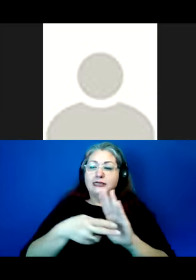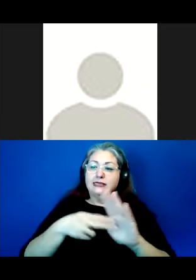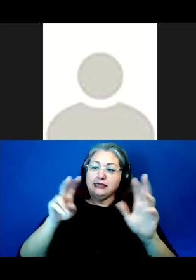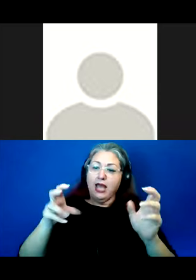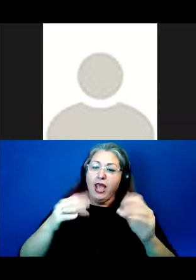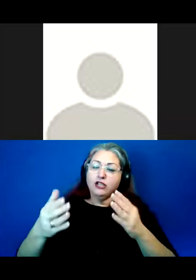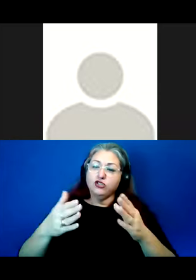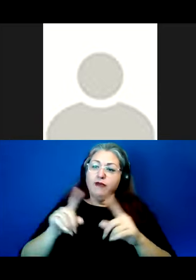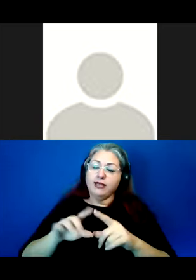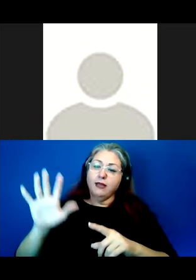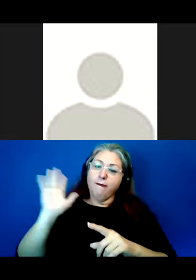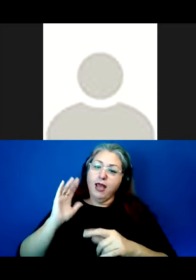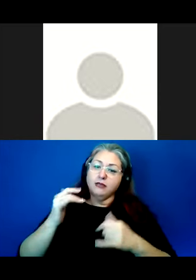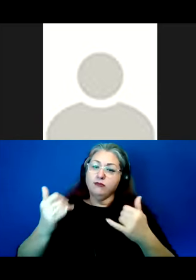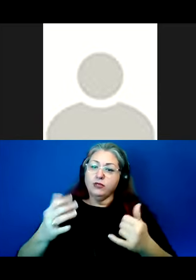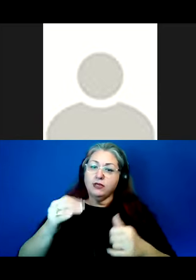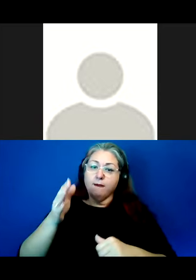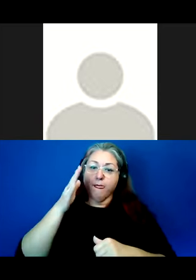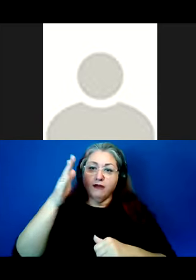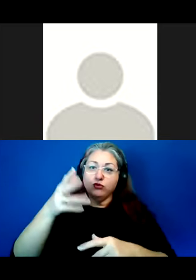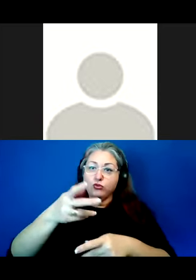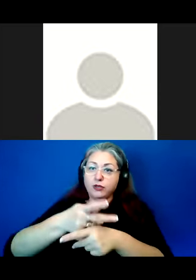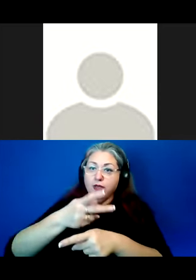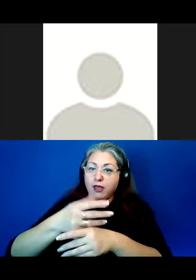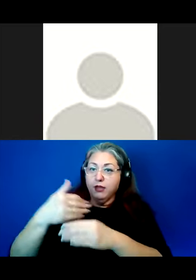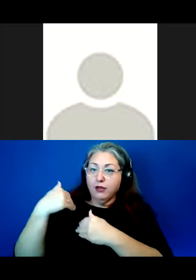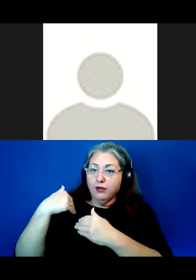as its past, present, and future caretakers.